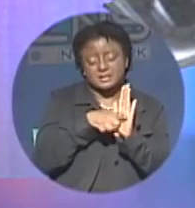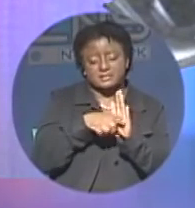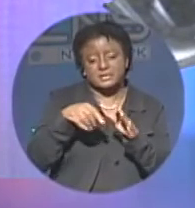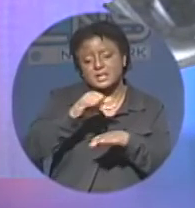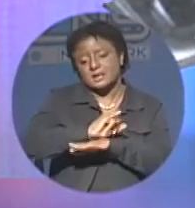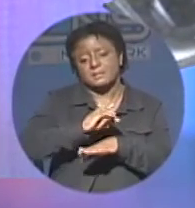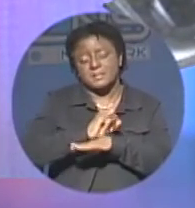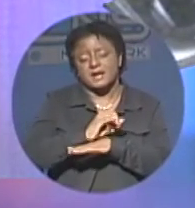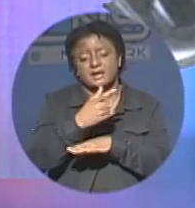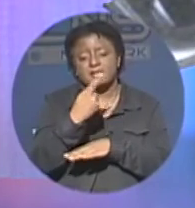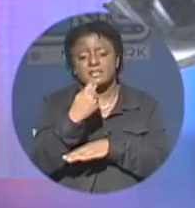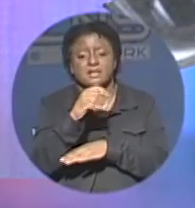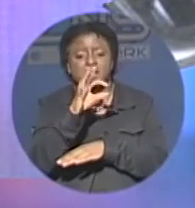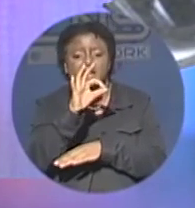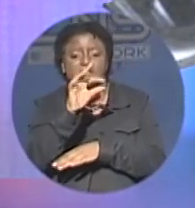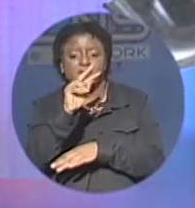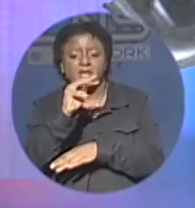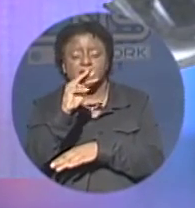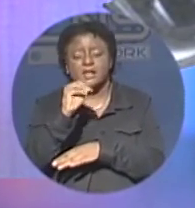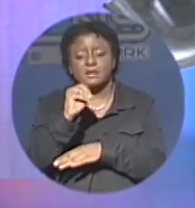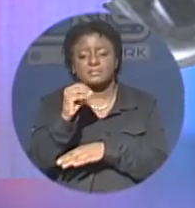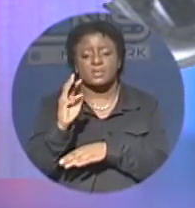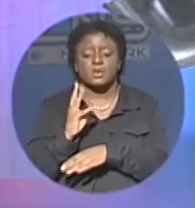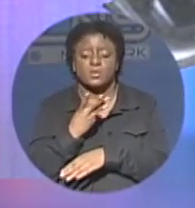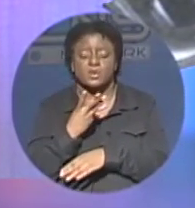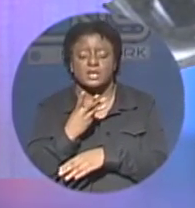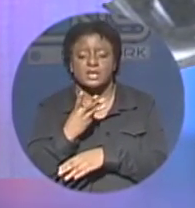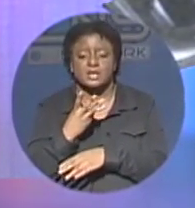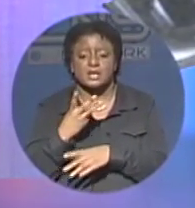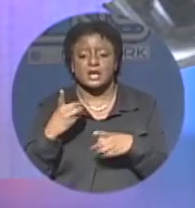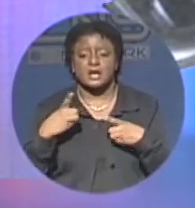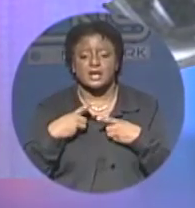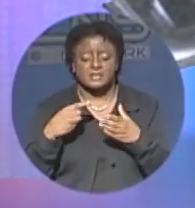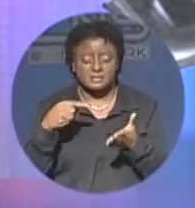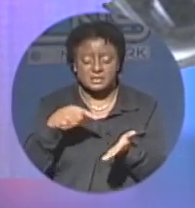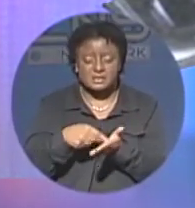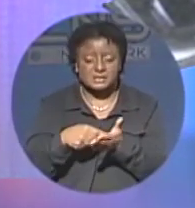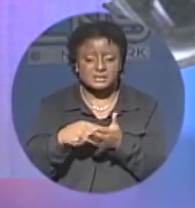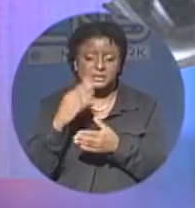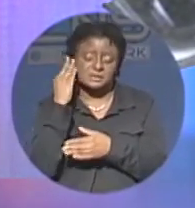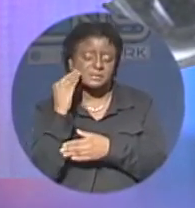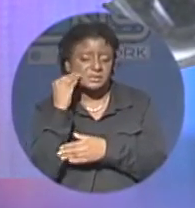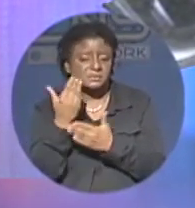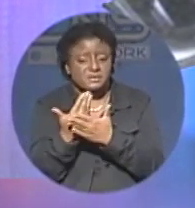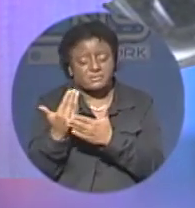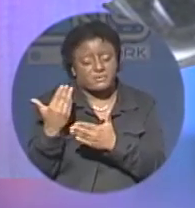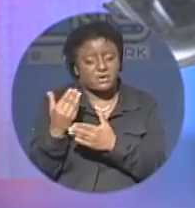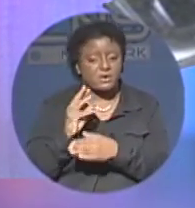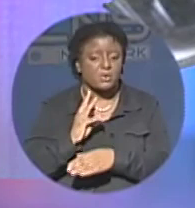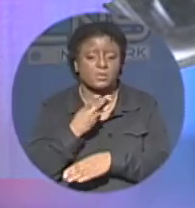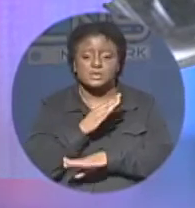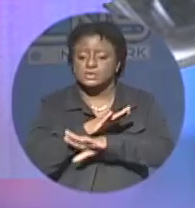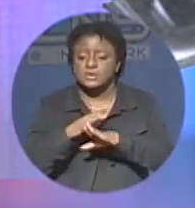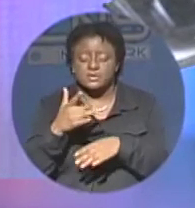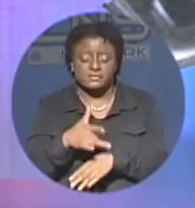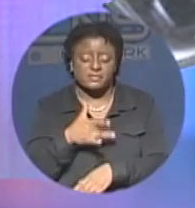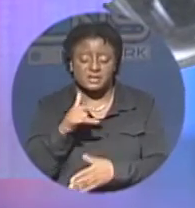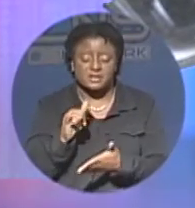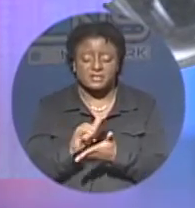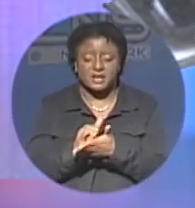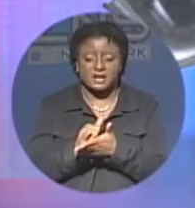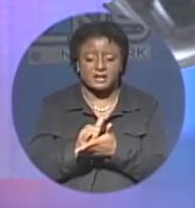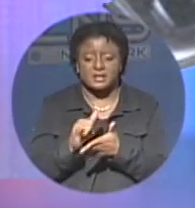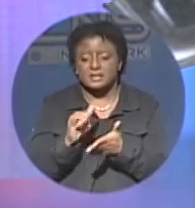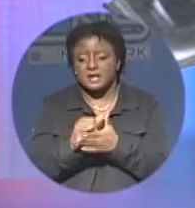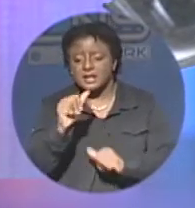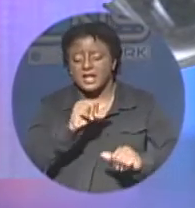don't. We've been through this before in the free national movement, and we don't feel that, you know, such actions,